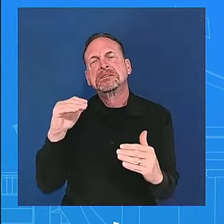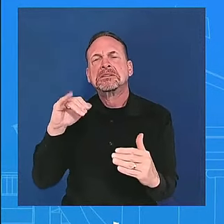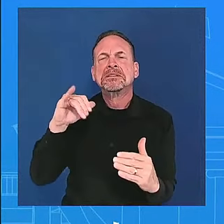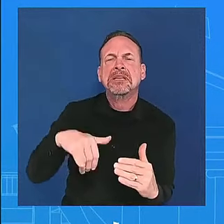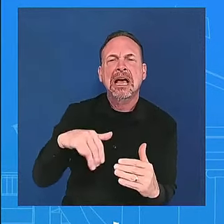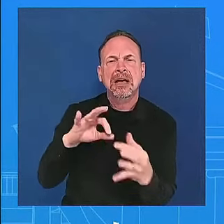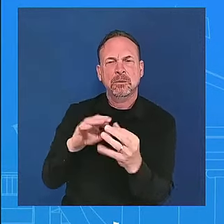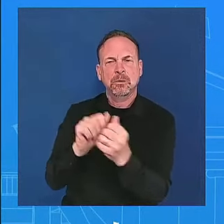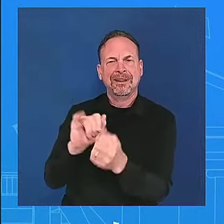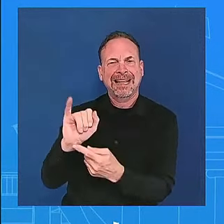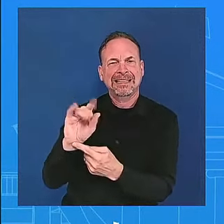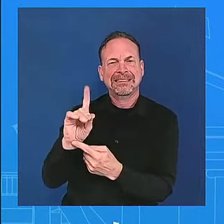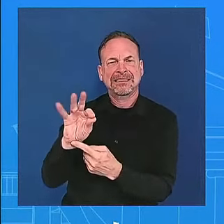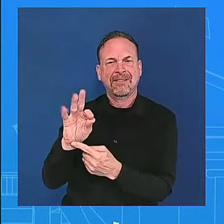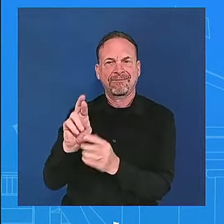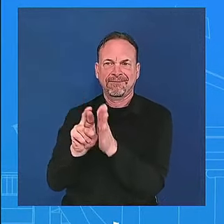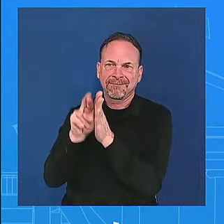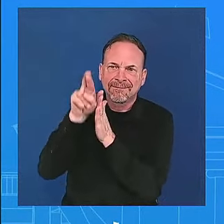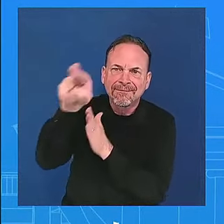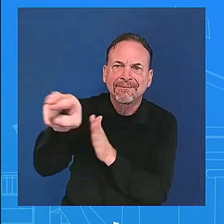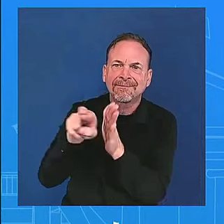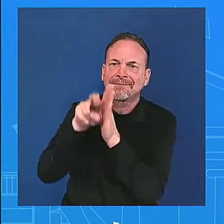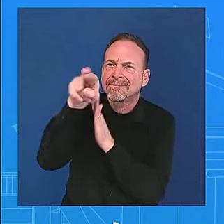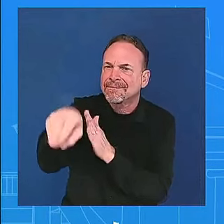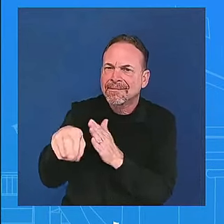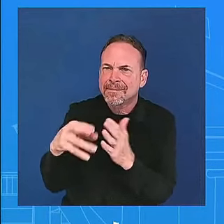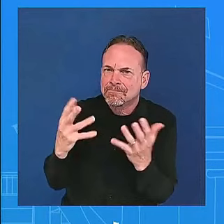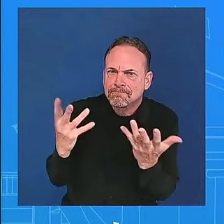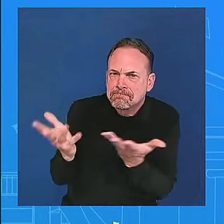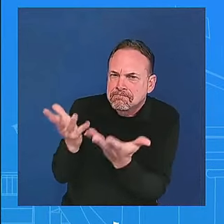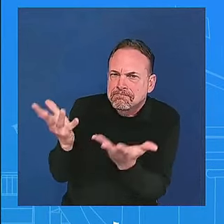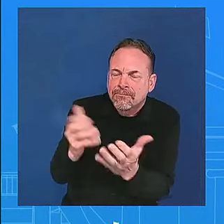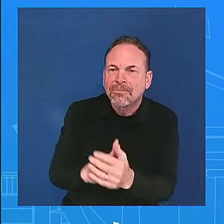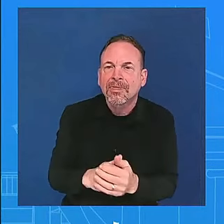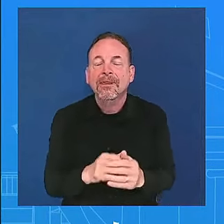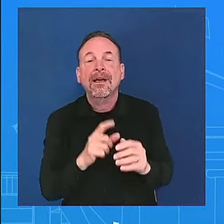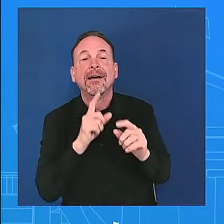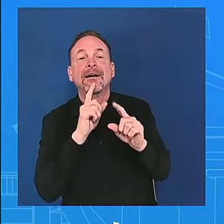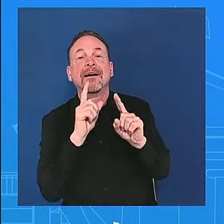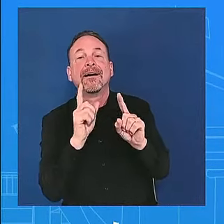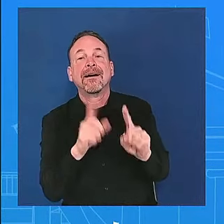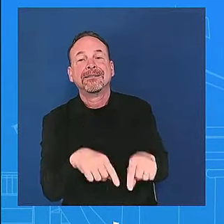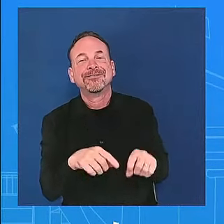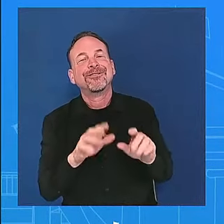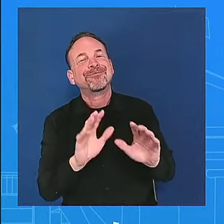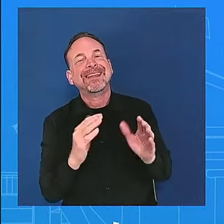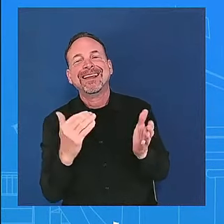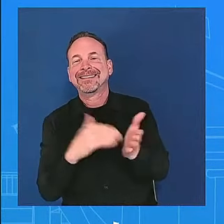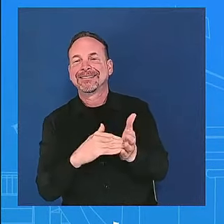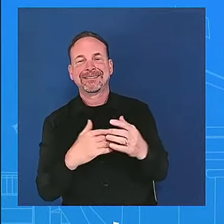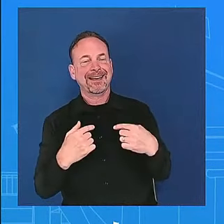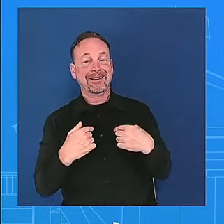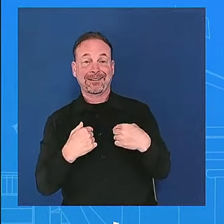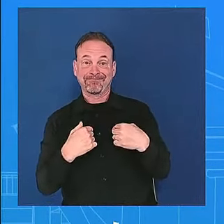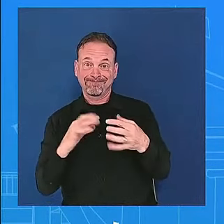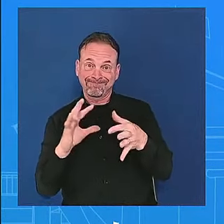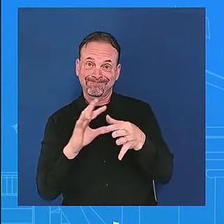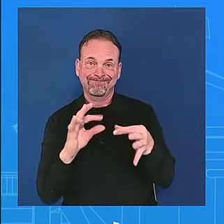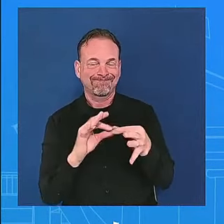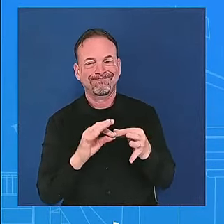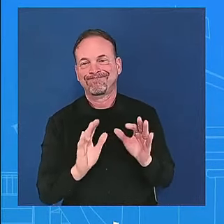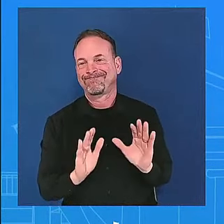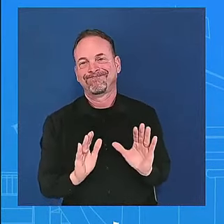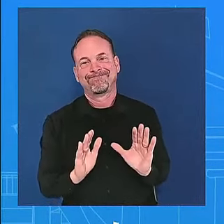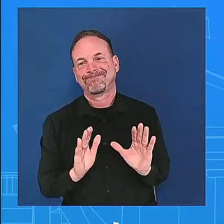time and again as we speak to uh escalation potential escalation uh the questions i've been